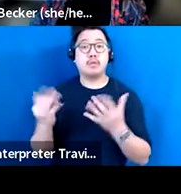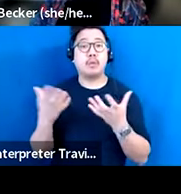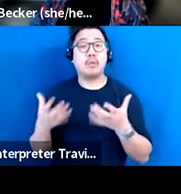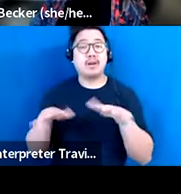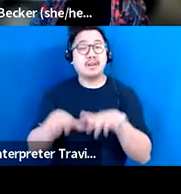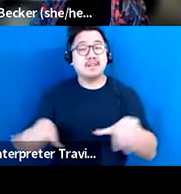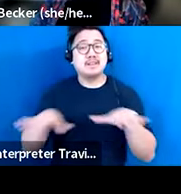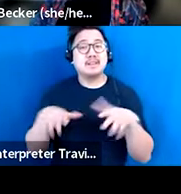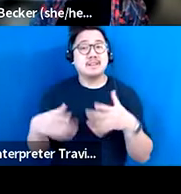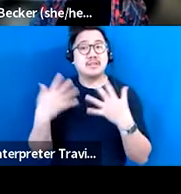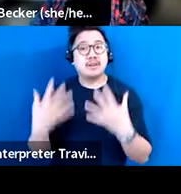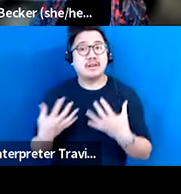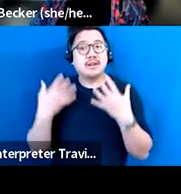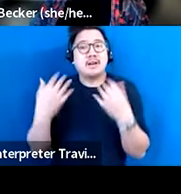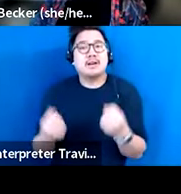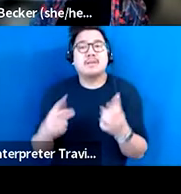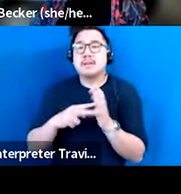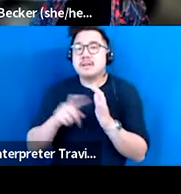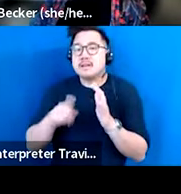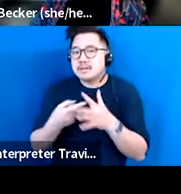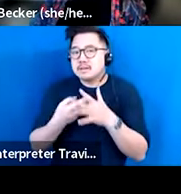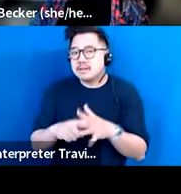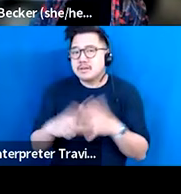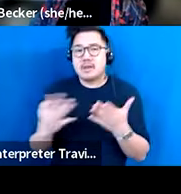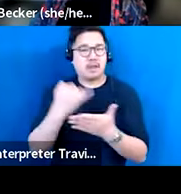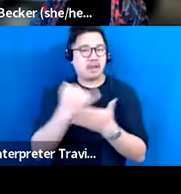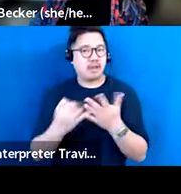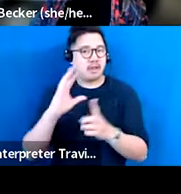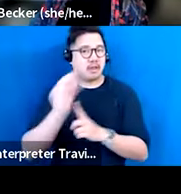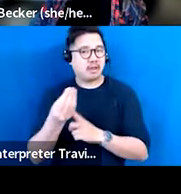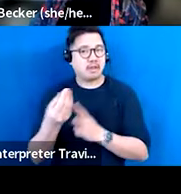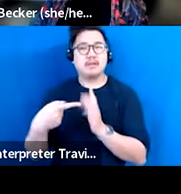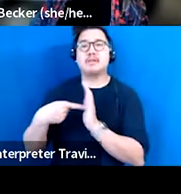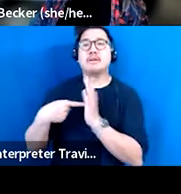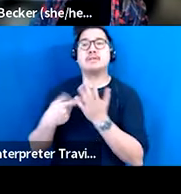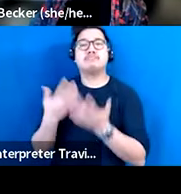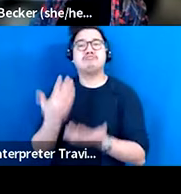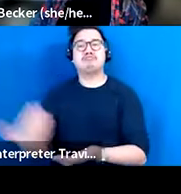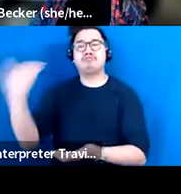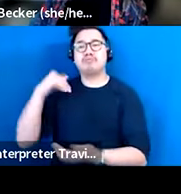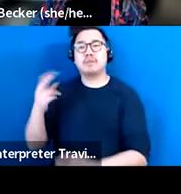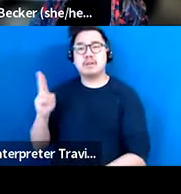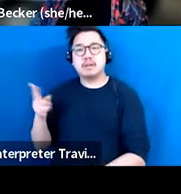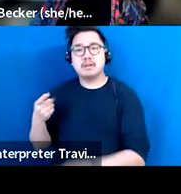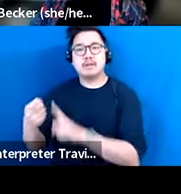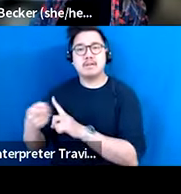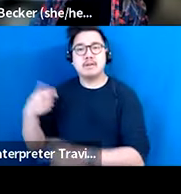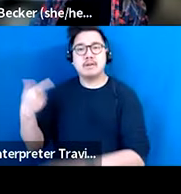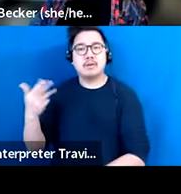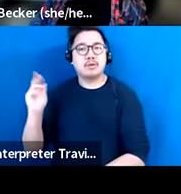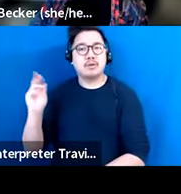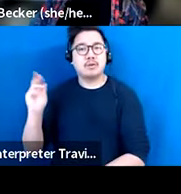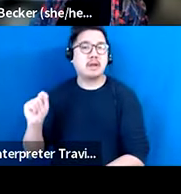start with arts and culture. There are recent empirical studies from the Great Recession and recently from Australia's COVID